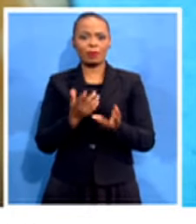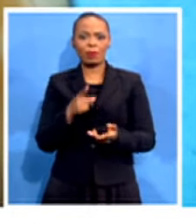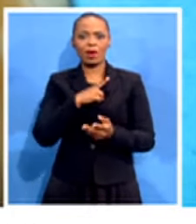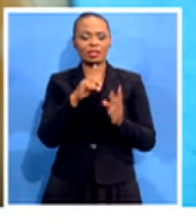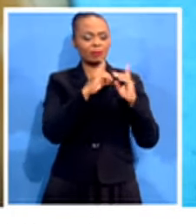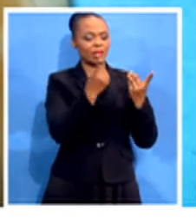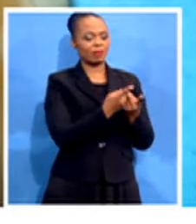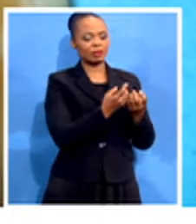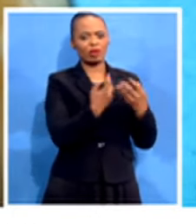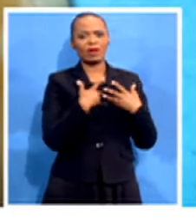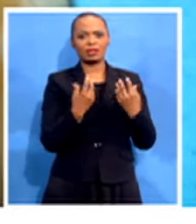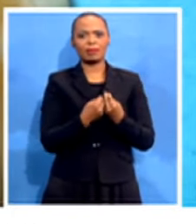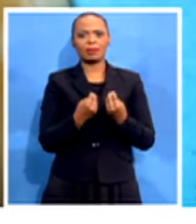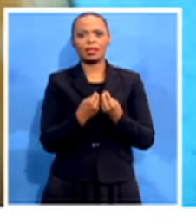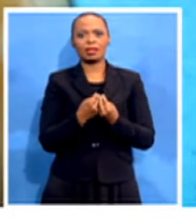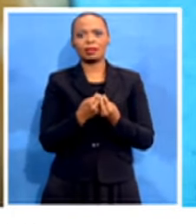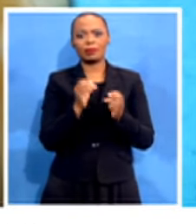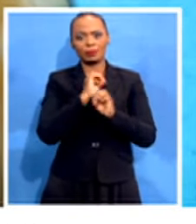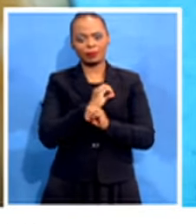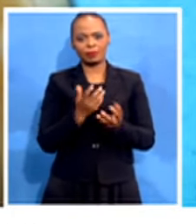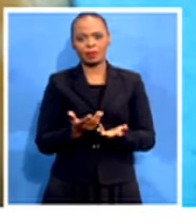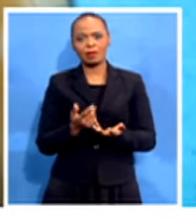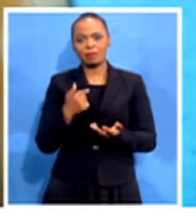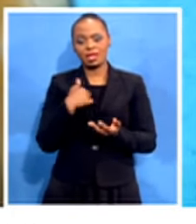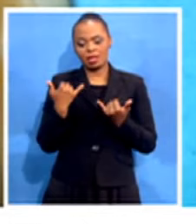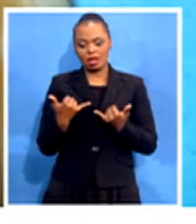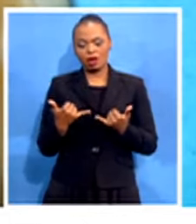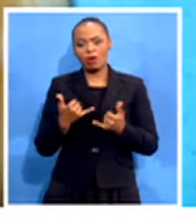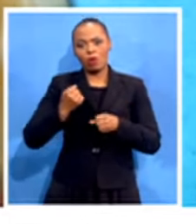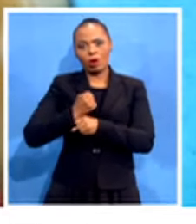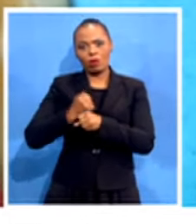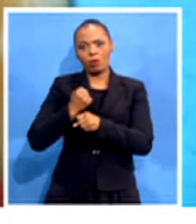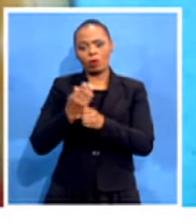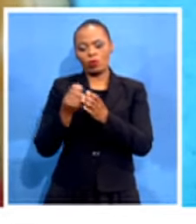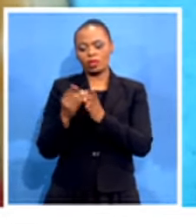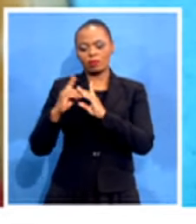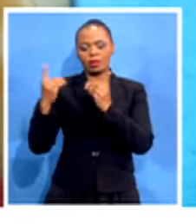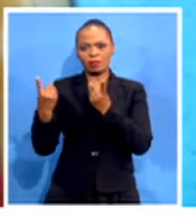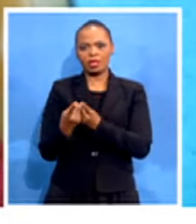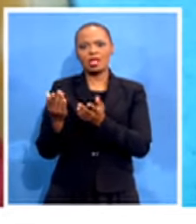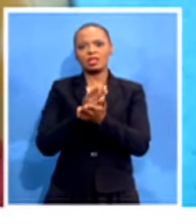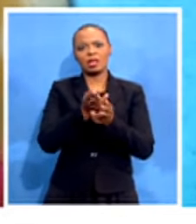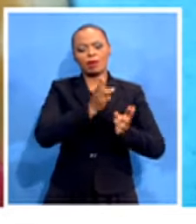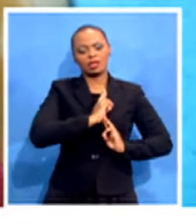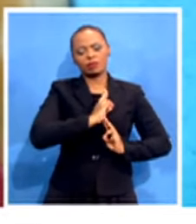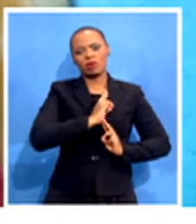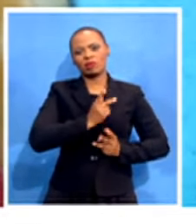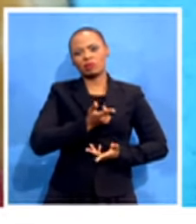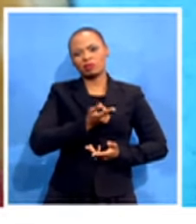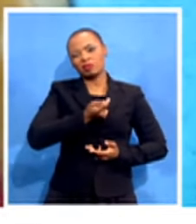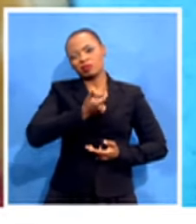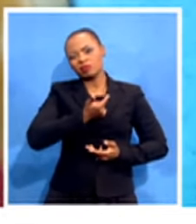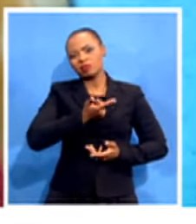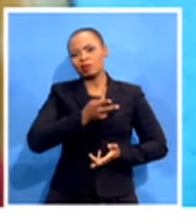must provide such. And I must say, this is the process that we are working with the department. In some areas, they are responding with a slight increase